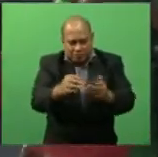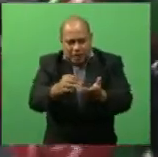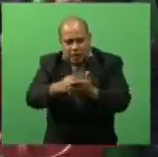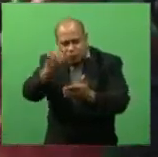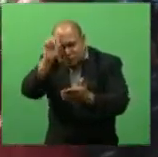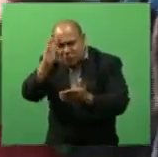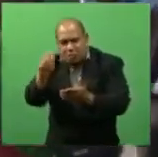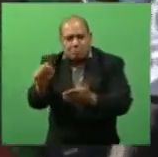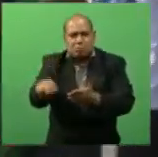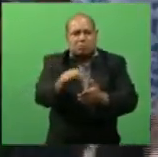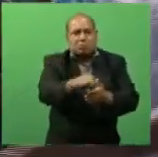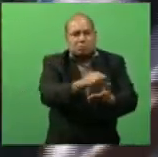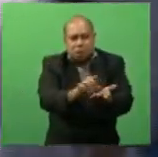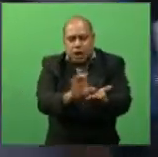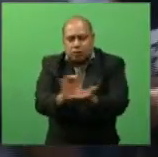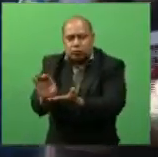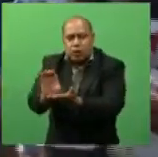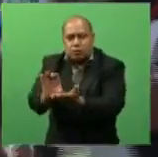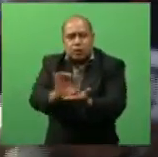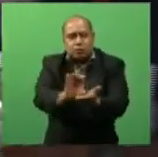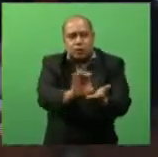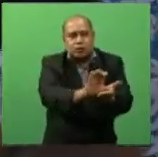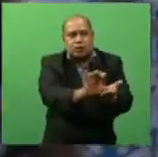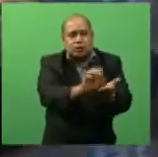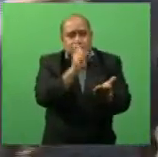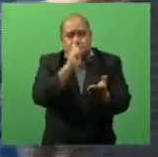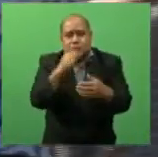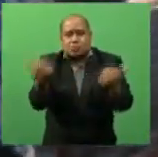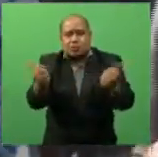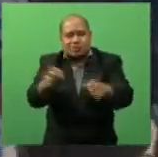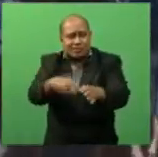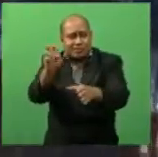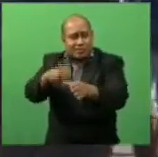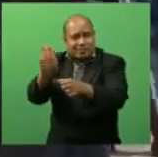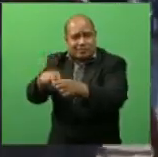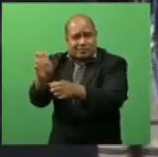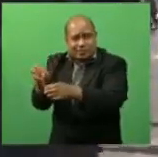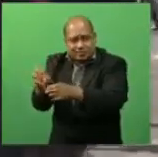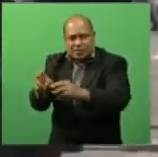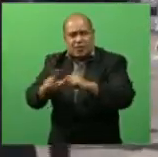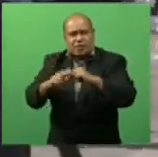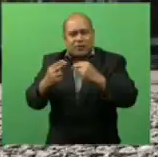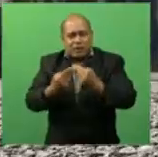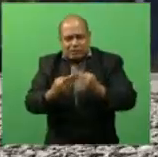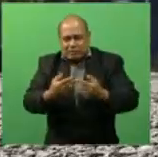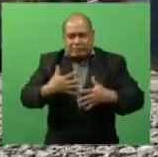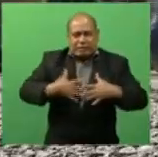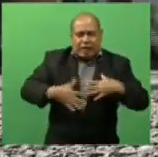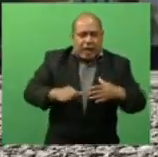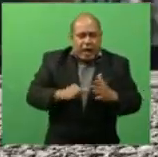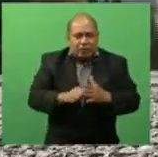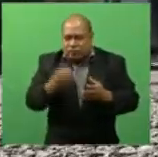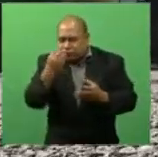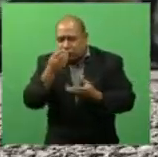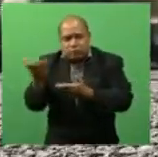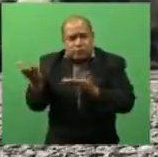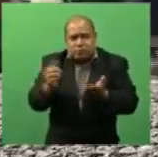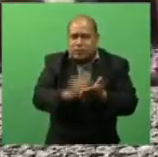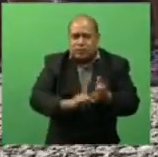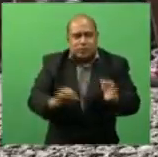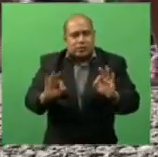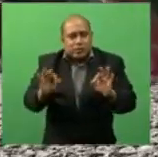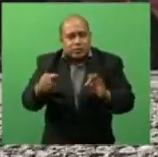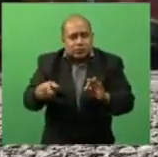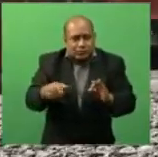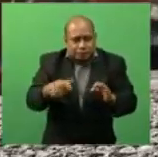hundreds lost their jobs families struggle to put food on the table and others had to leave with social restrictions Rogers